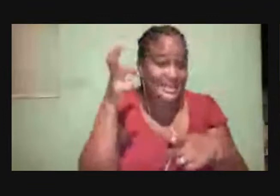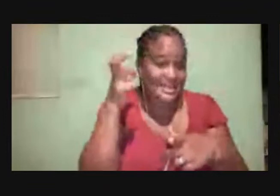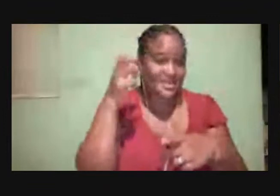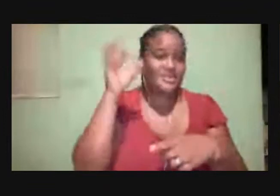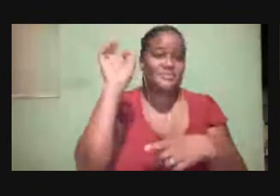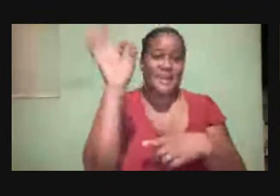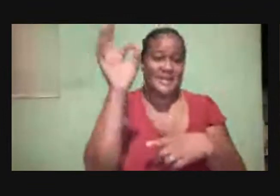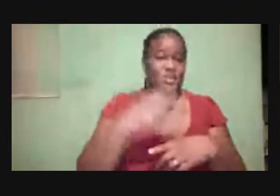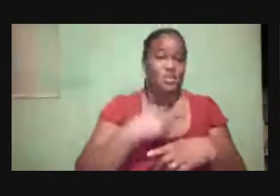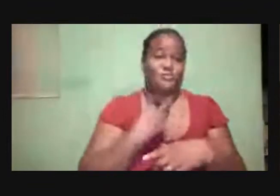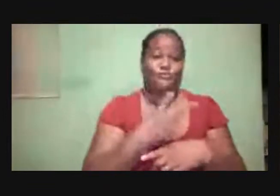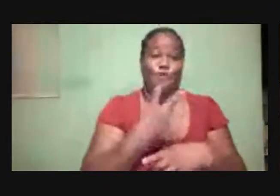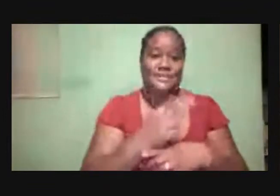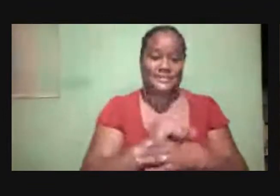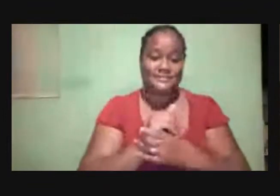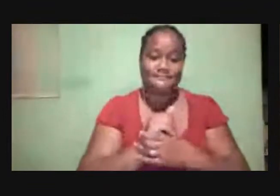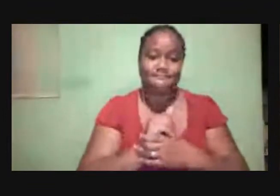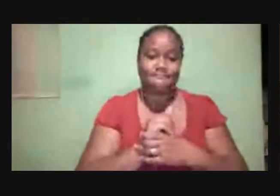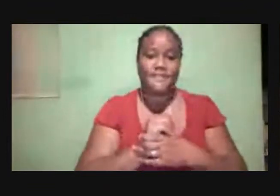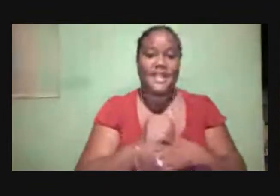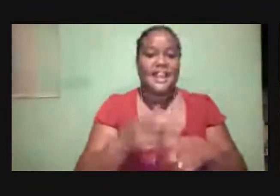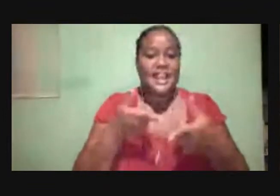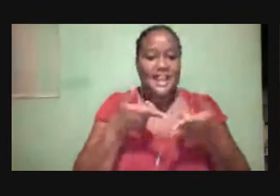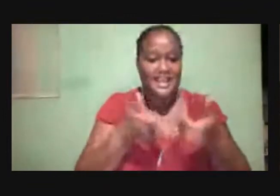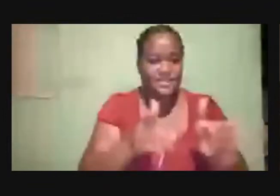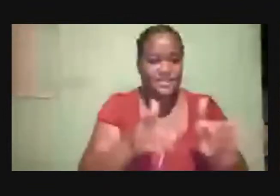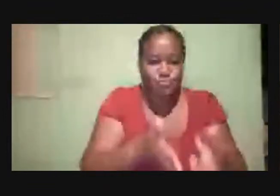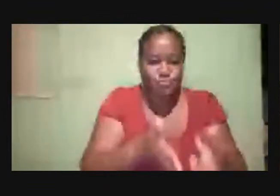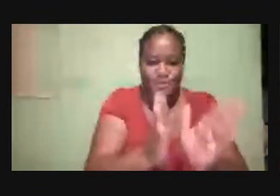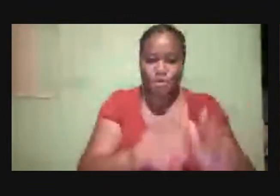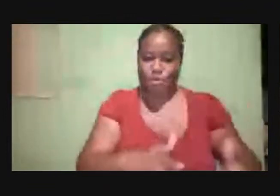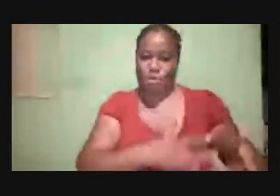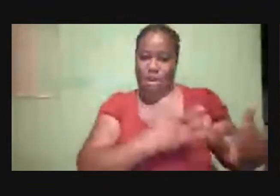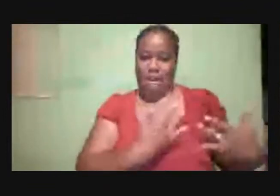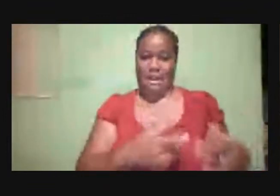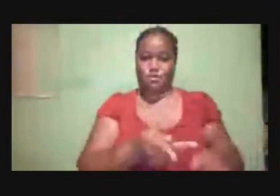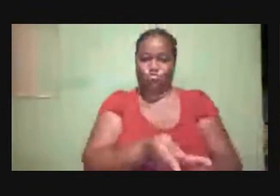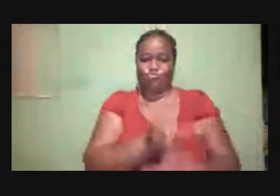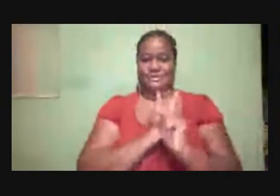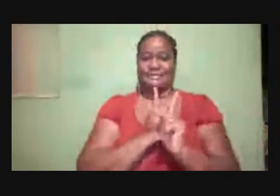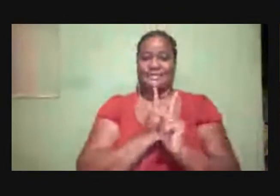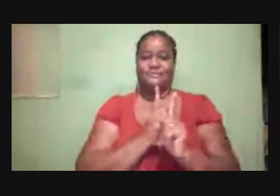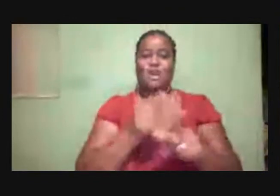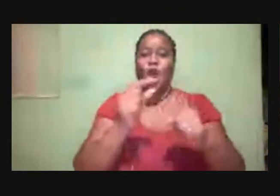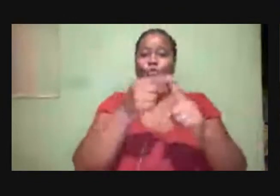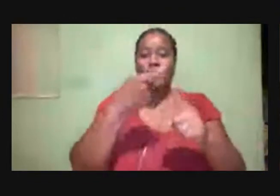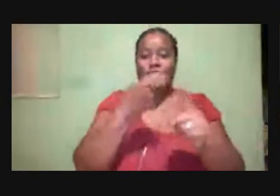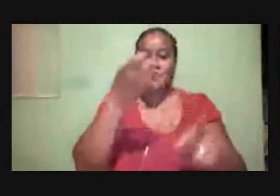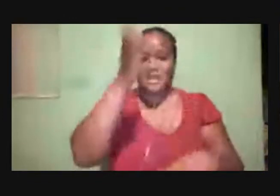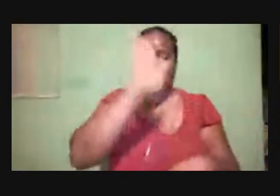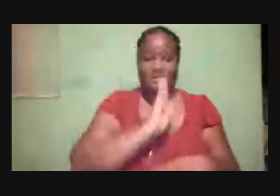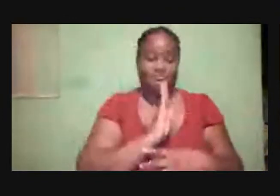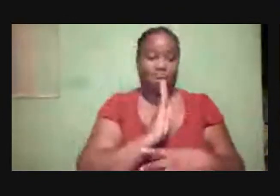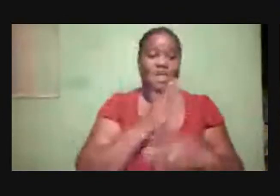Sean Brooks. Let us prepare our hearts to receive a word from God. Thank you.